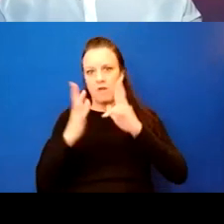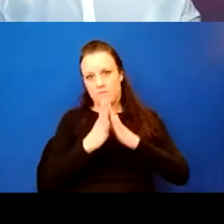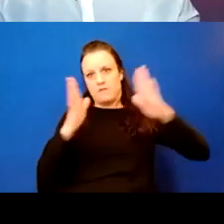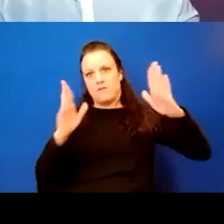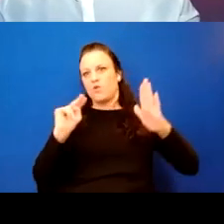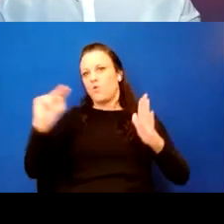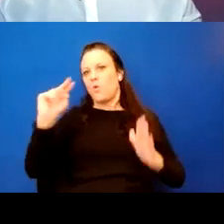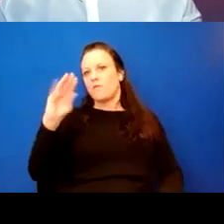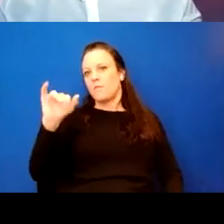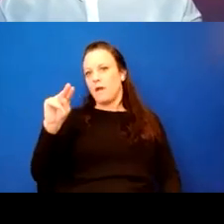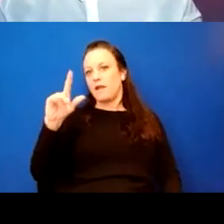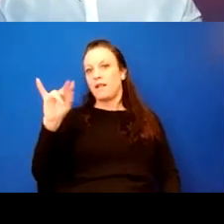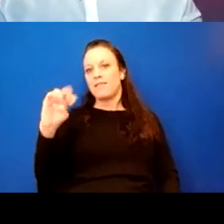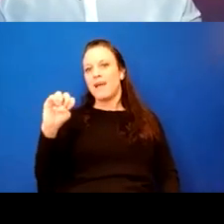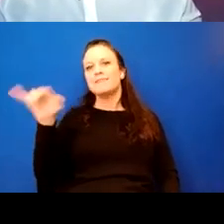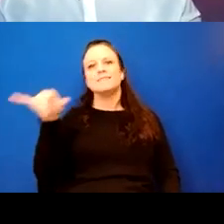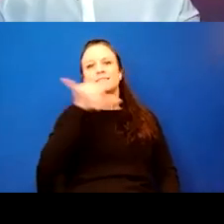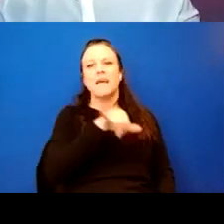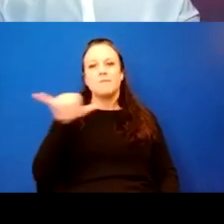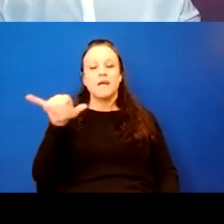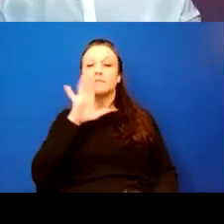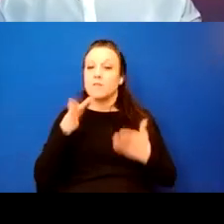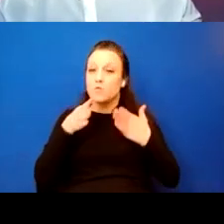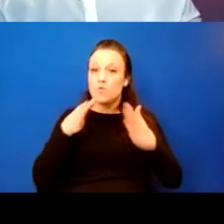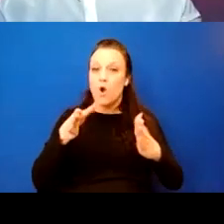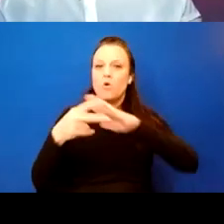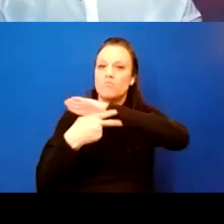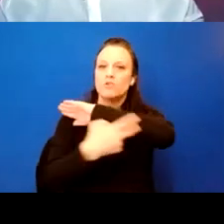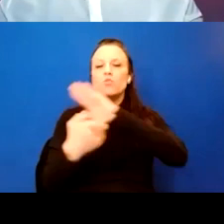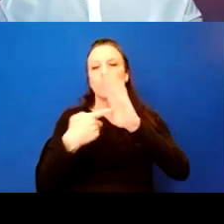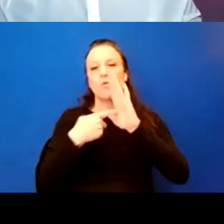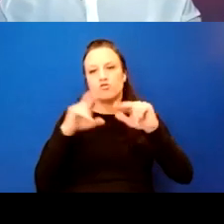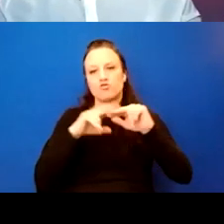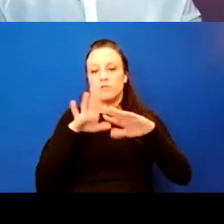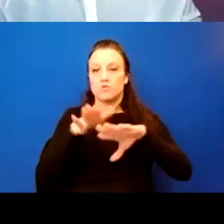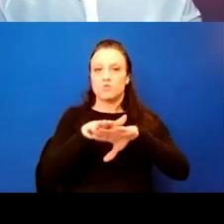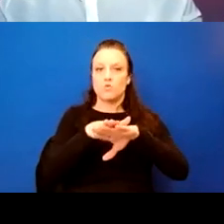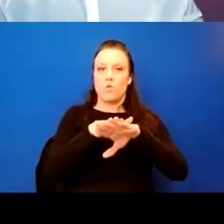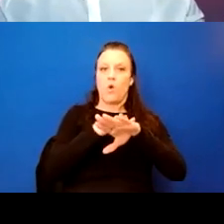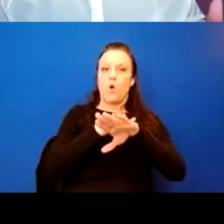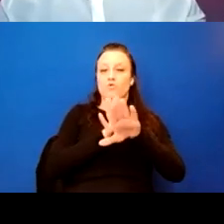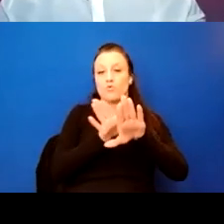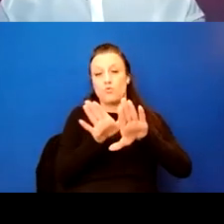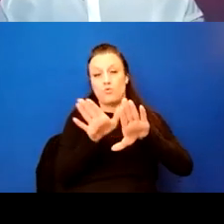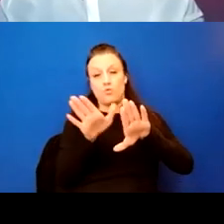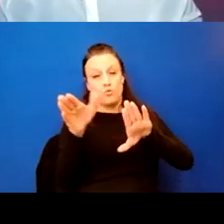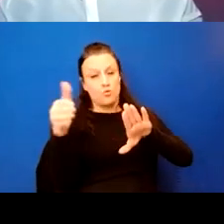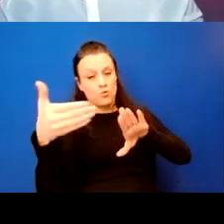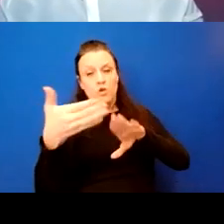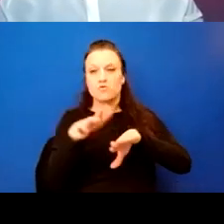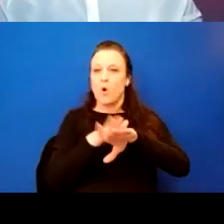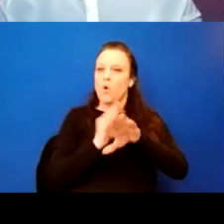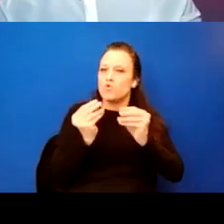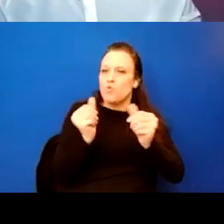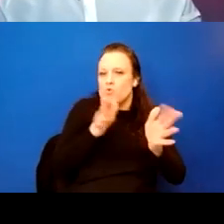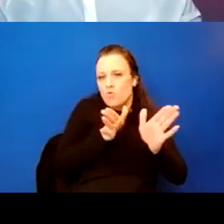you may encounter on roadways or bridges, it requires our trains to slow down to operate through that curve. So smoothing out this